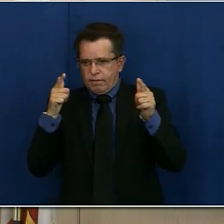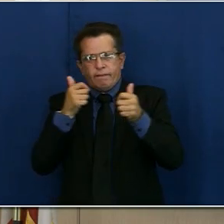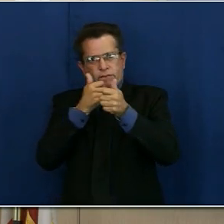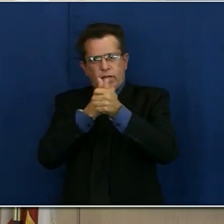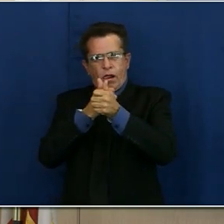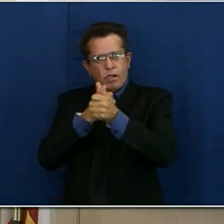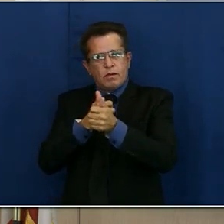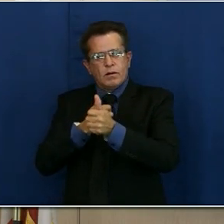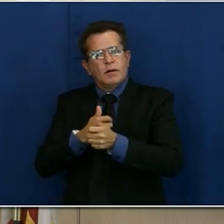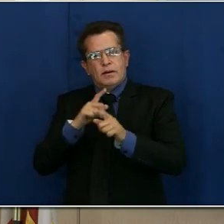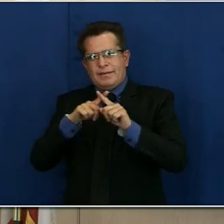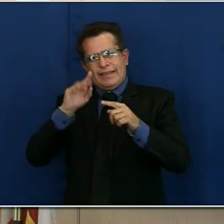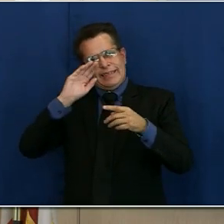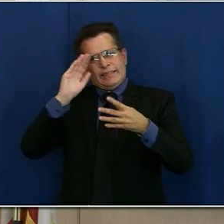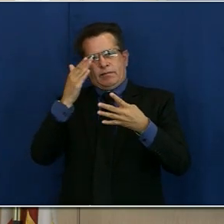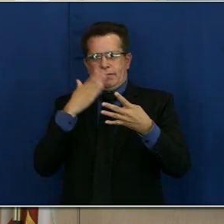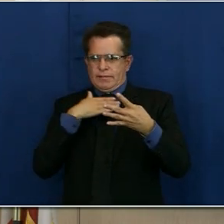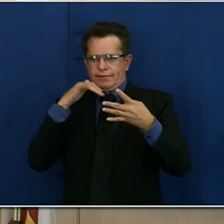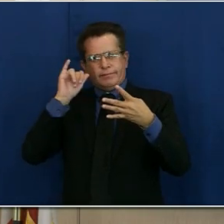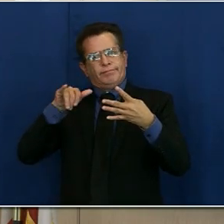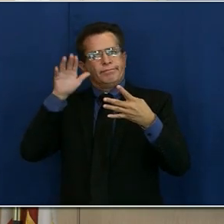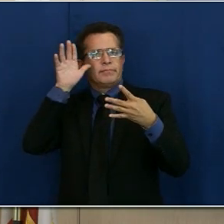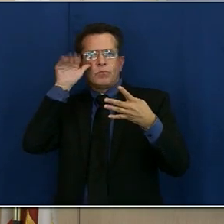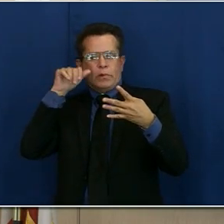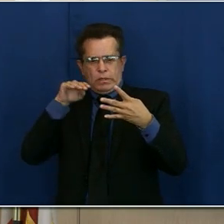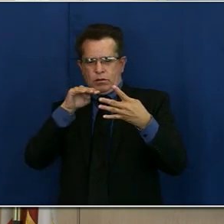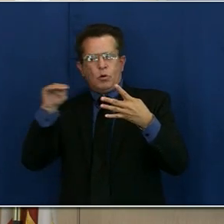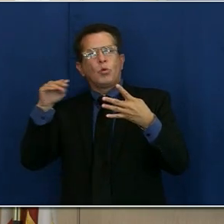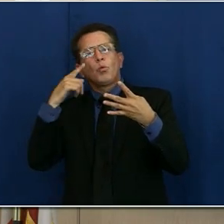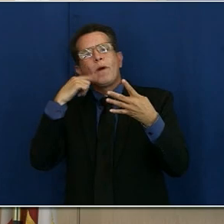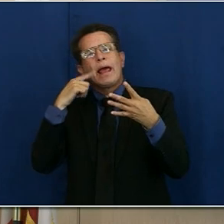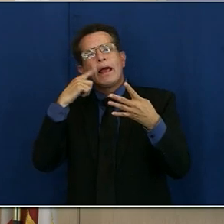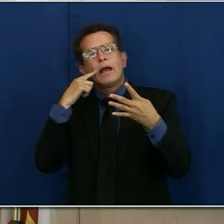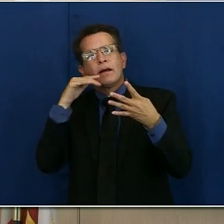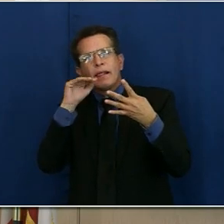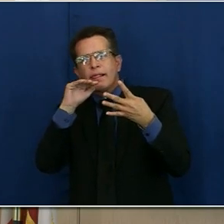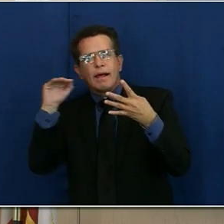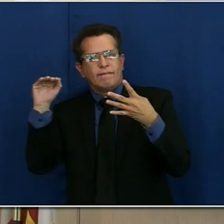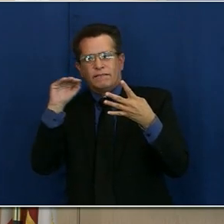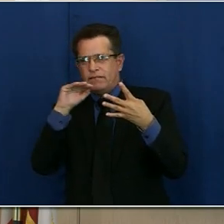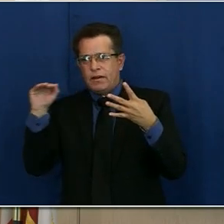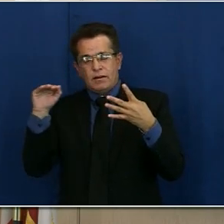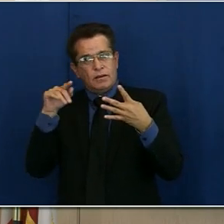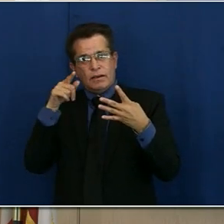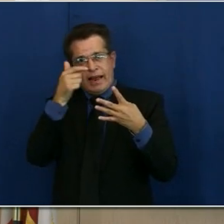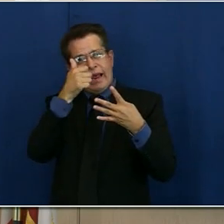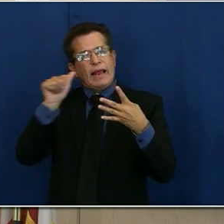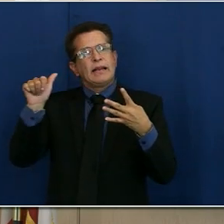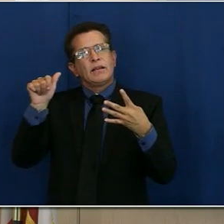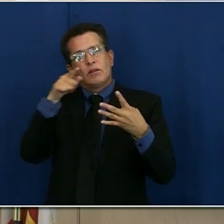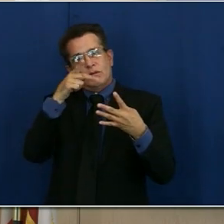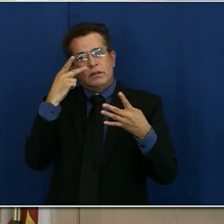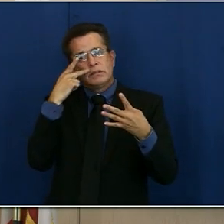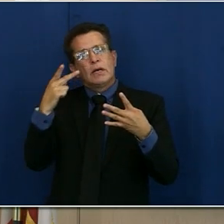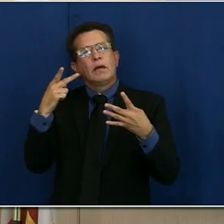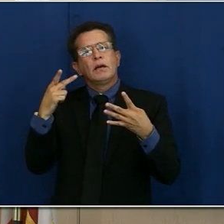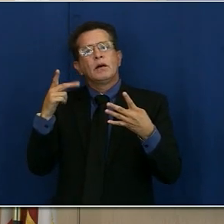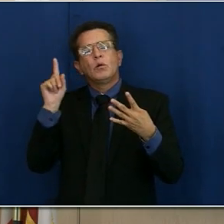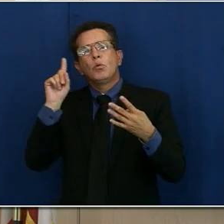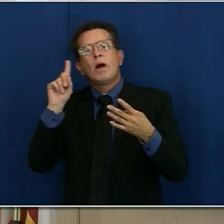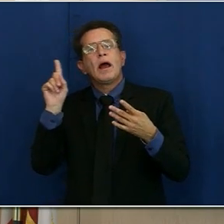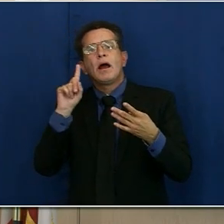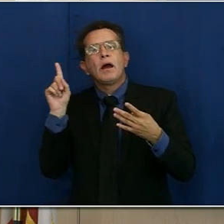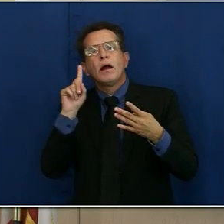seems like the best we can do is stay in the red tier. Is there anything else that you're seeing, any other areas that